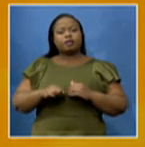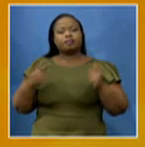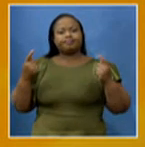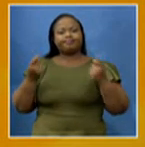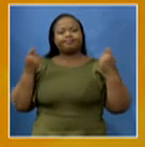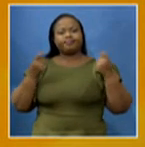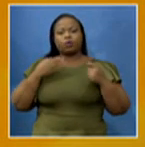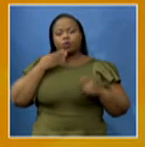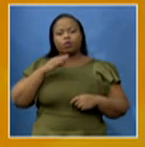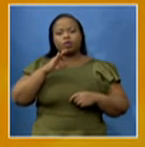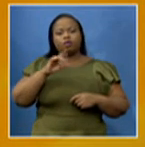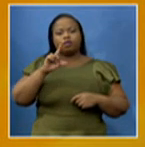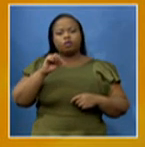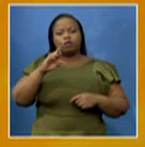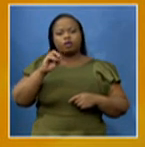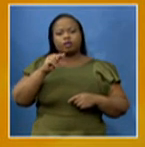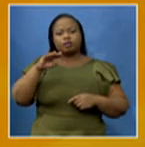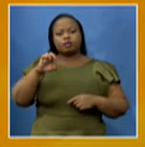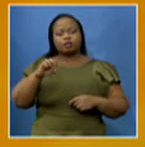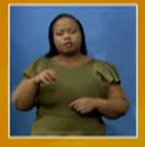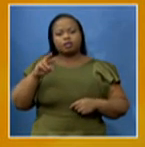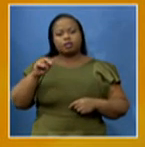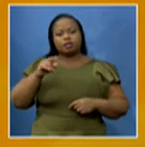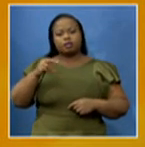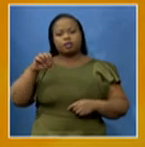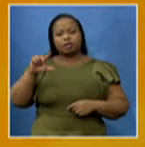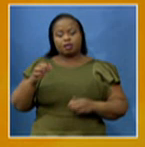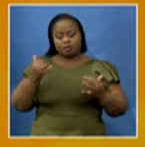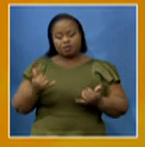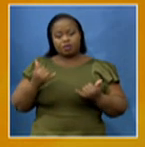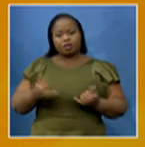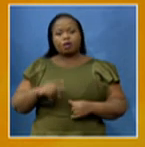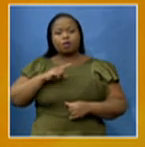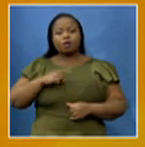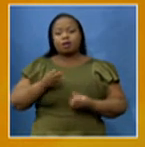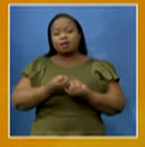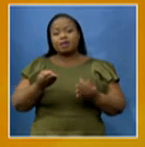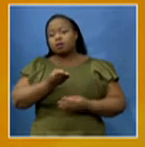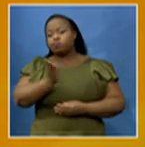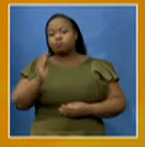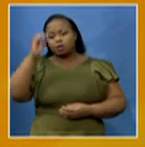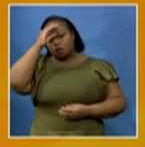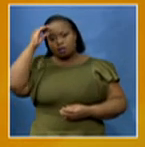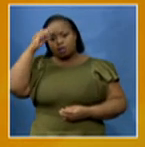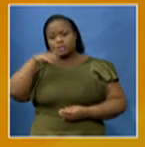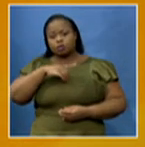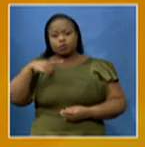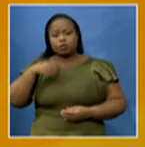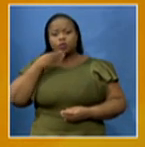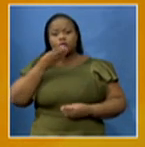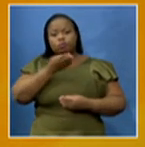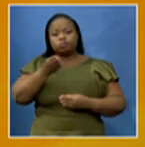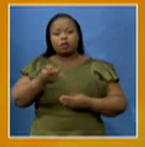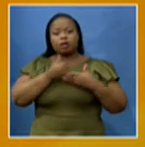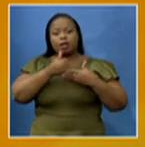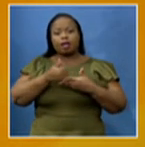day however comes at a time where nurses and other health care workers are on the front line of a fight against COVID-19 and in South